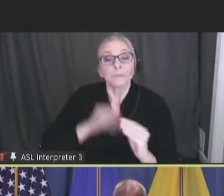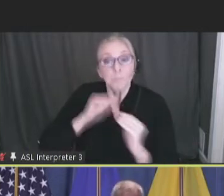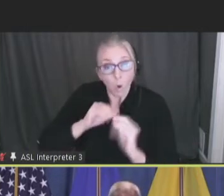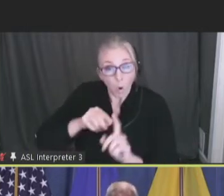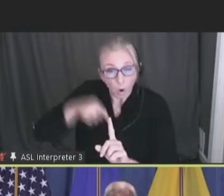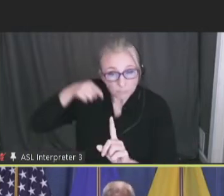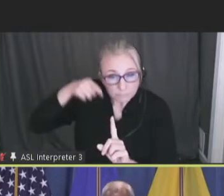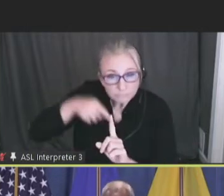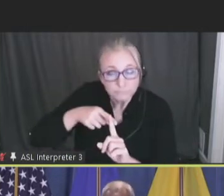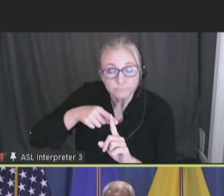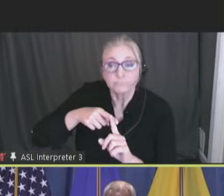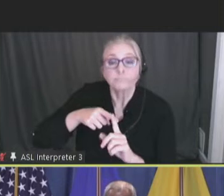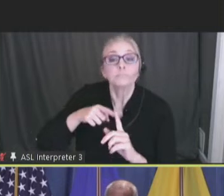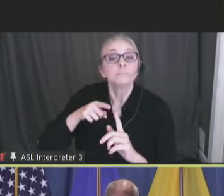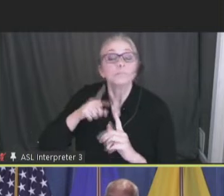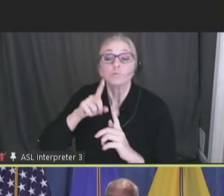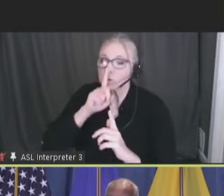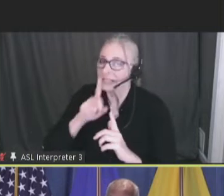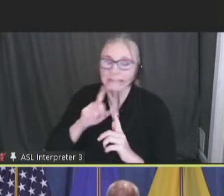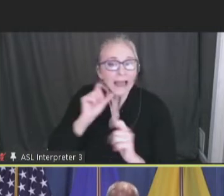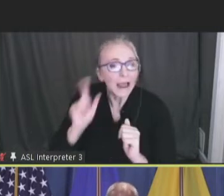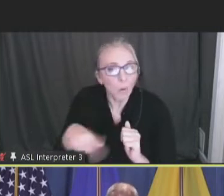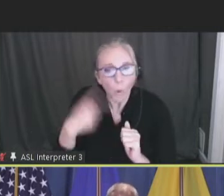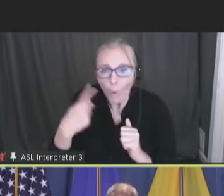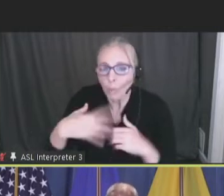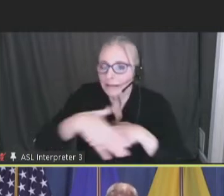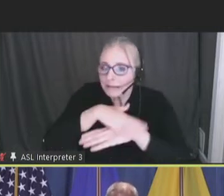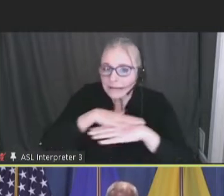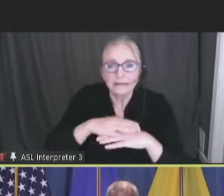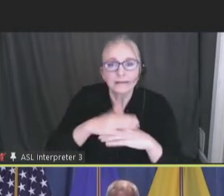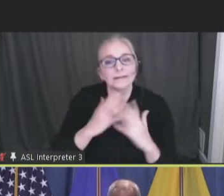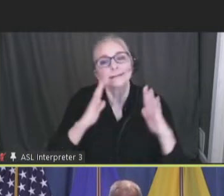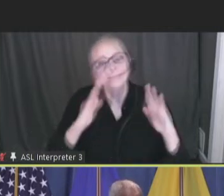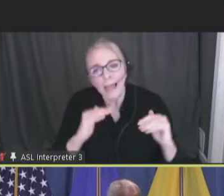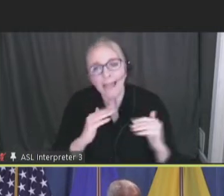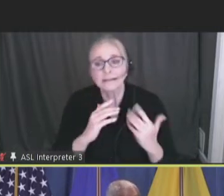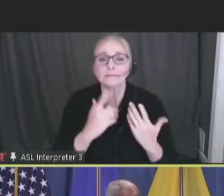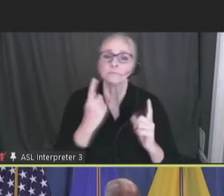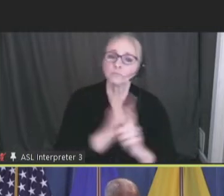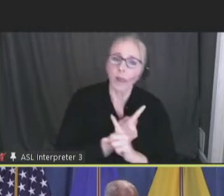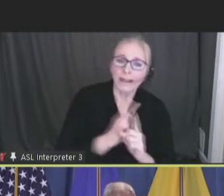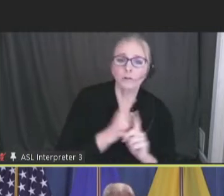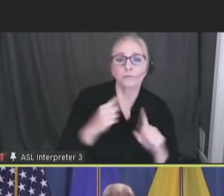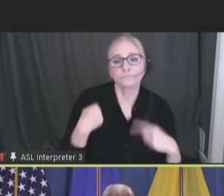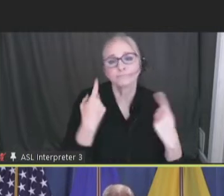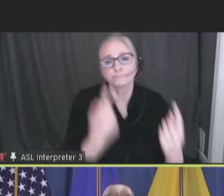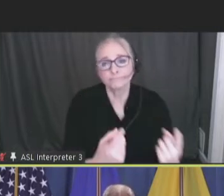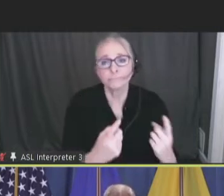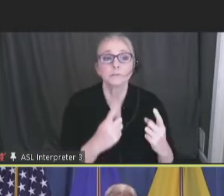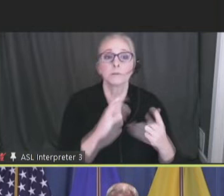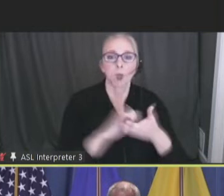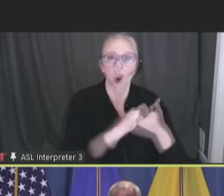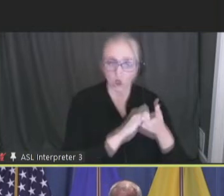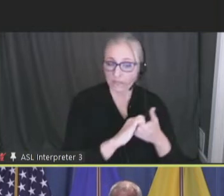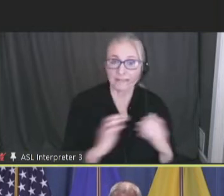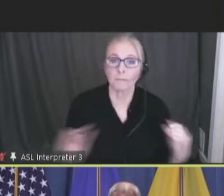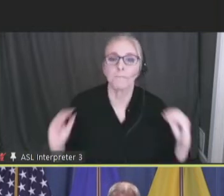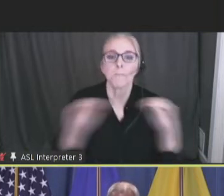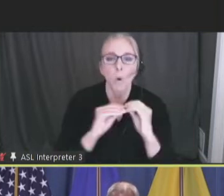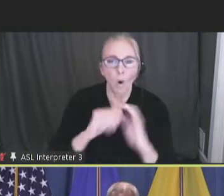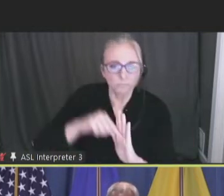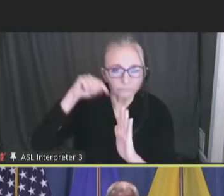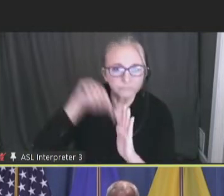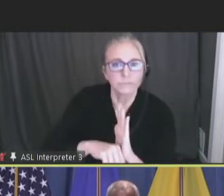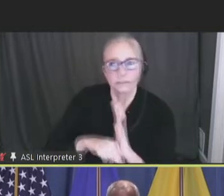we realized we needed to go well beyond our expected or logical non-traditional partners and encountered